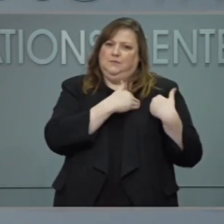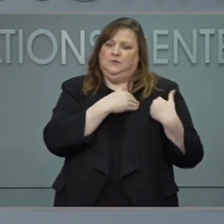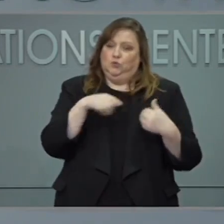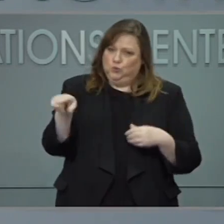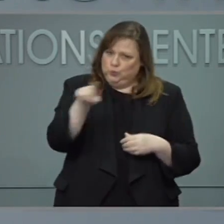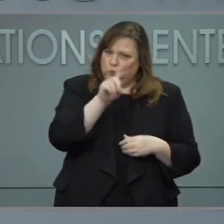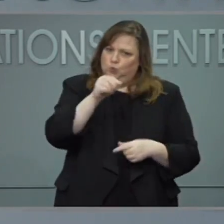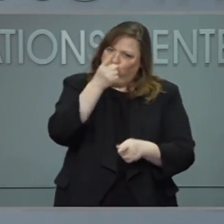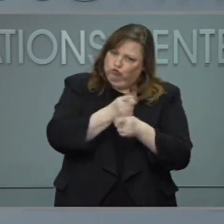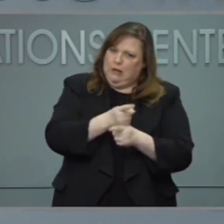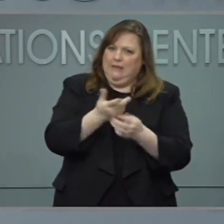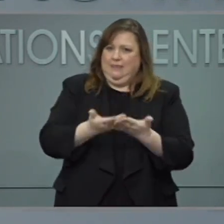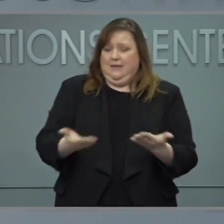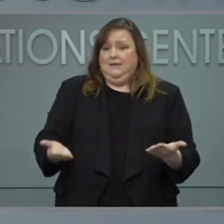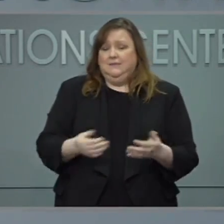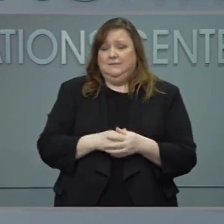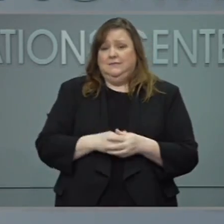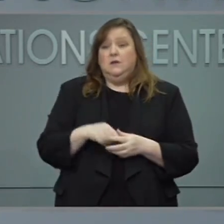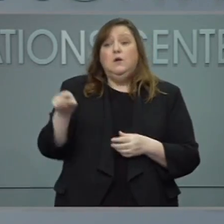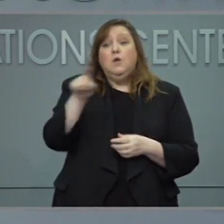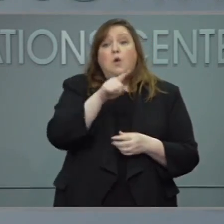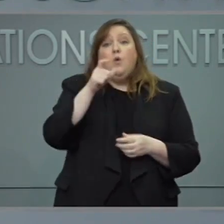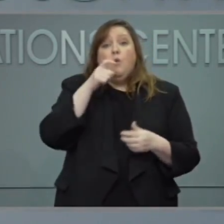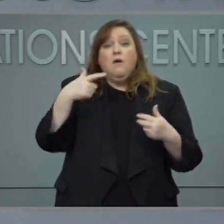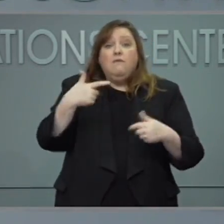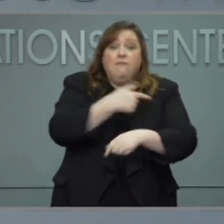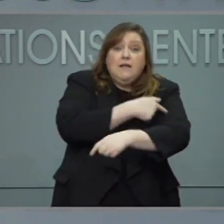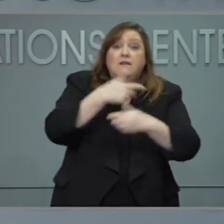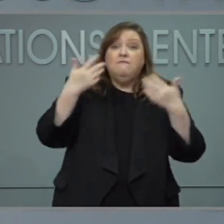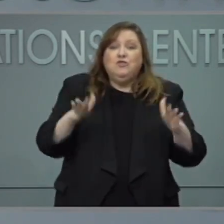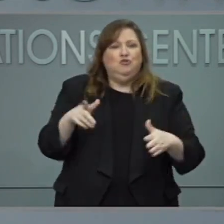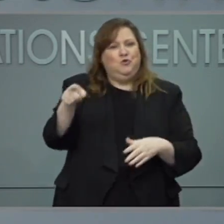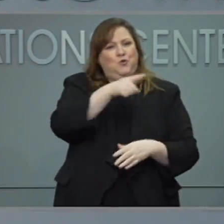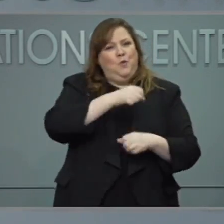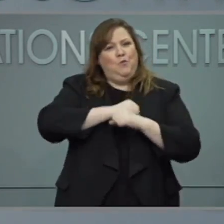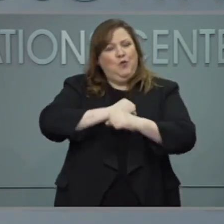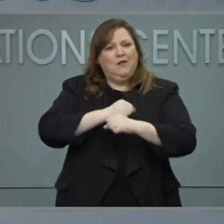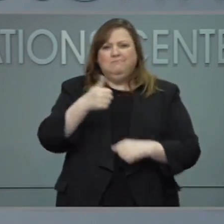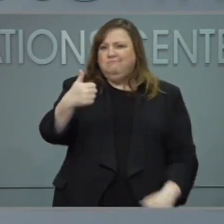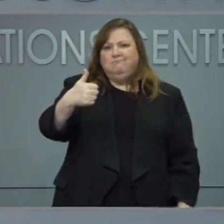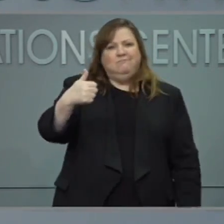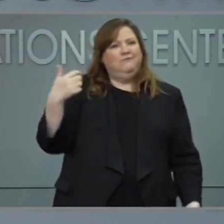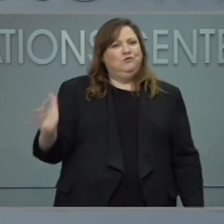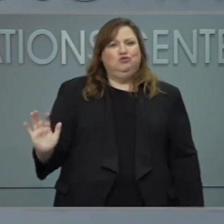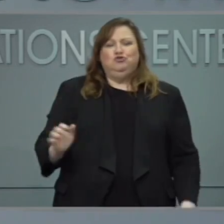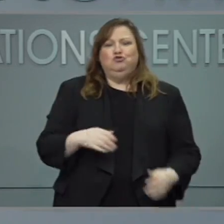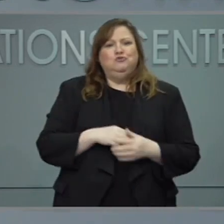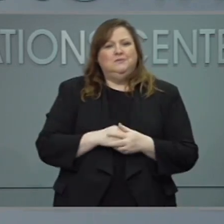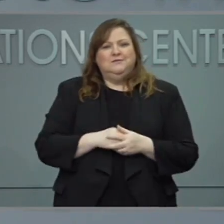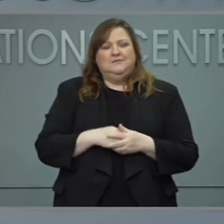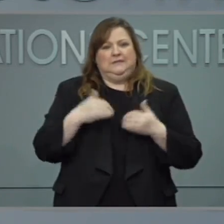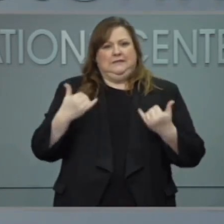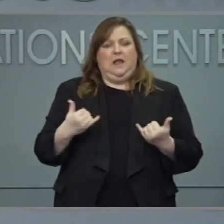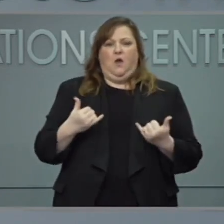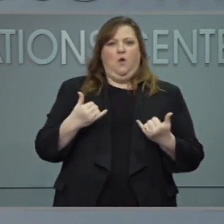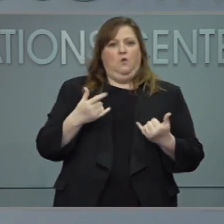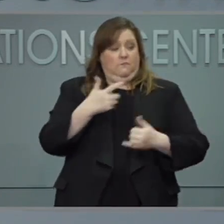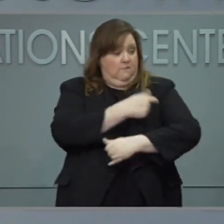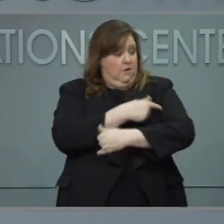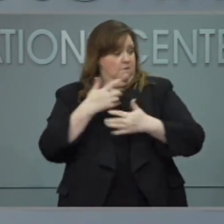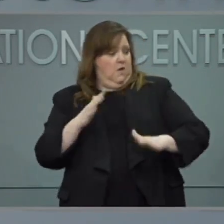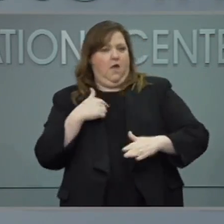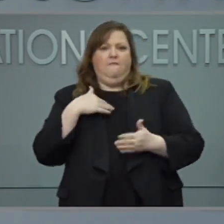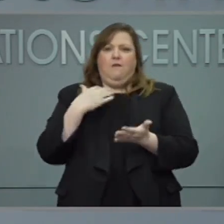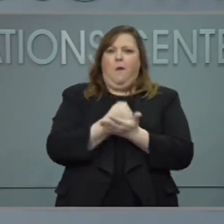we know you're pretty much protected. So this gives you that opportunity, whether you are outside or